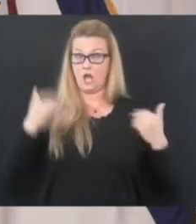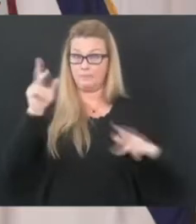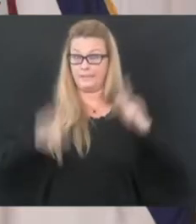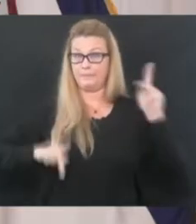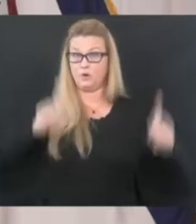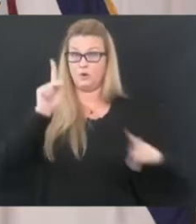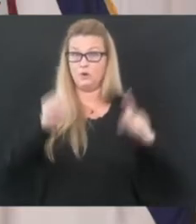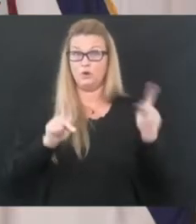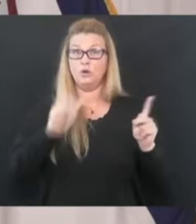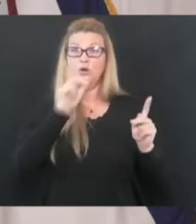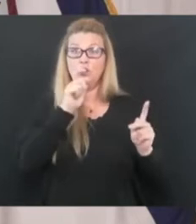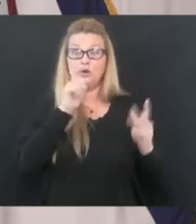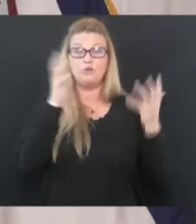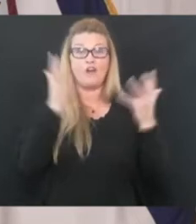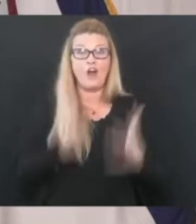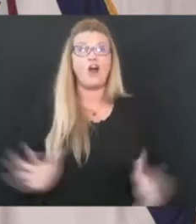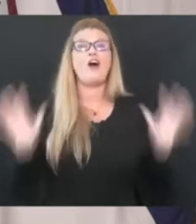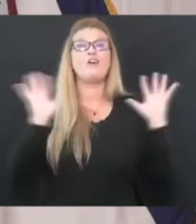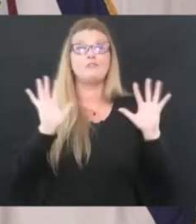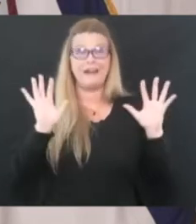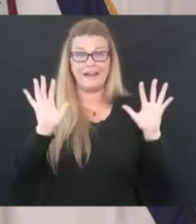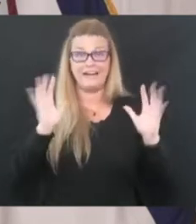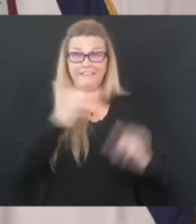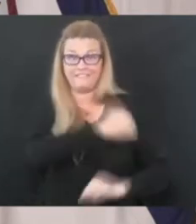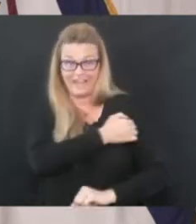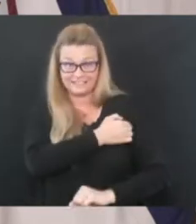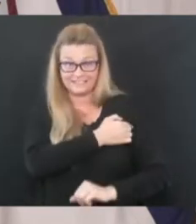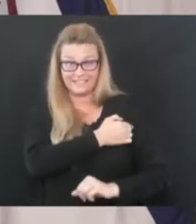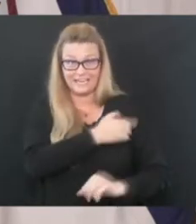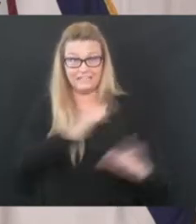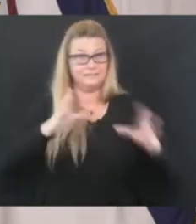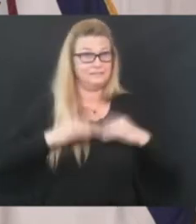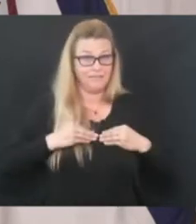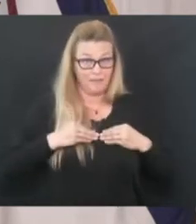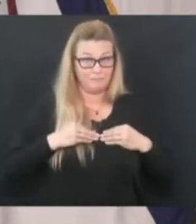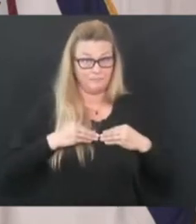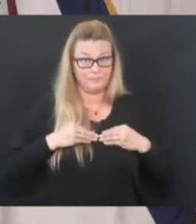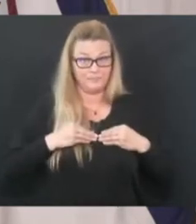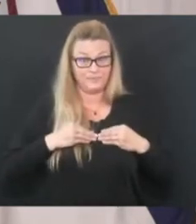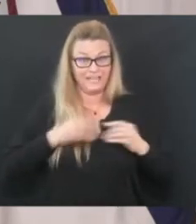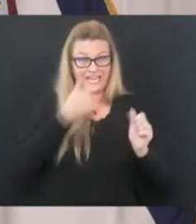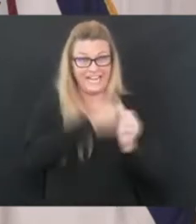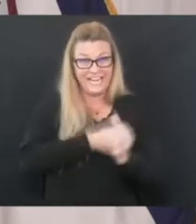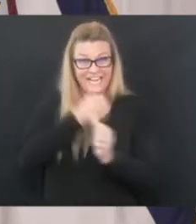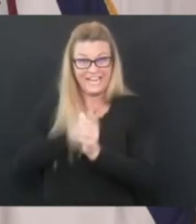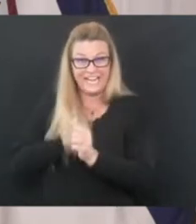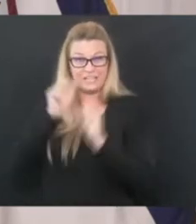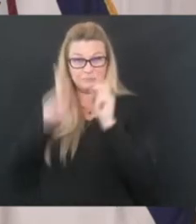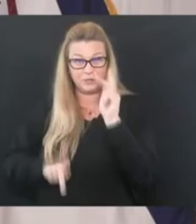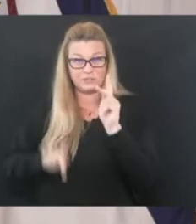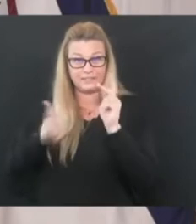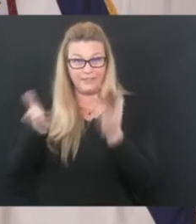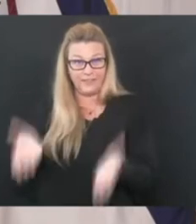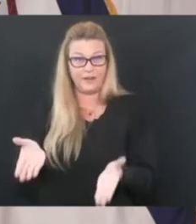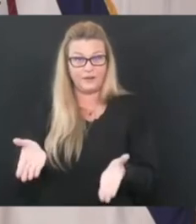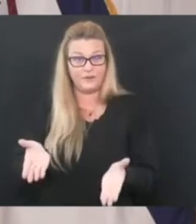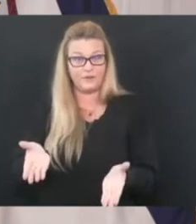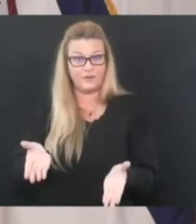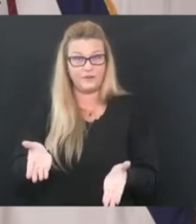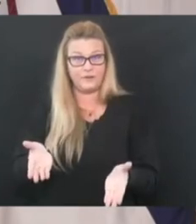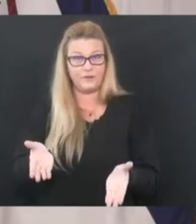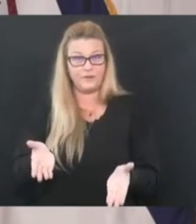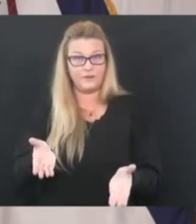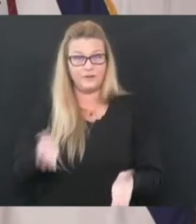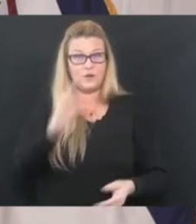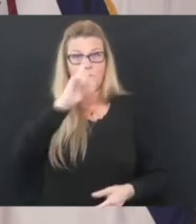Our young people that have already stepped up and been vaccinated and every single one of our young people, we're going to give